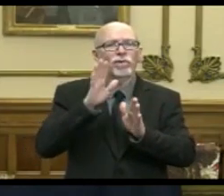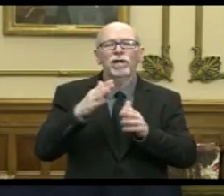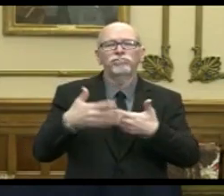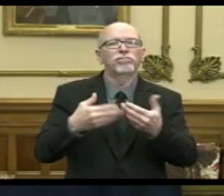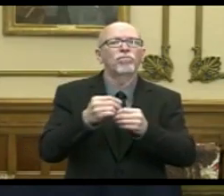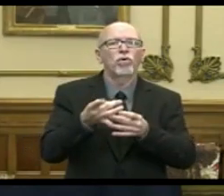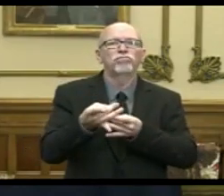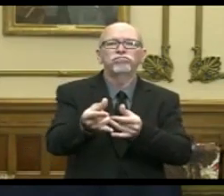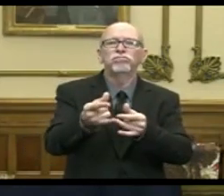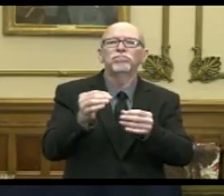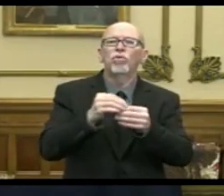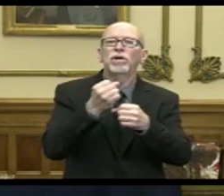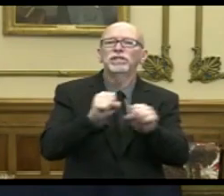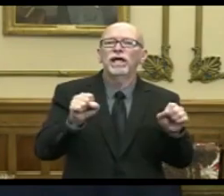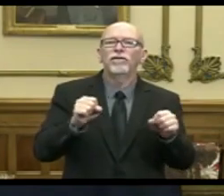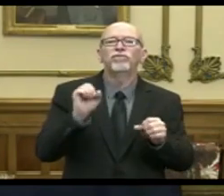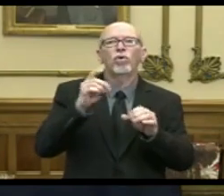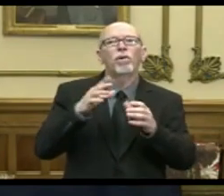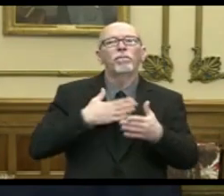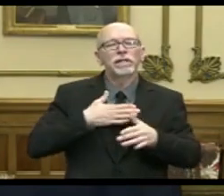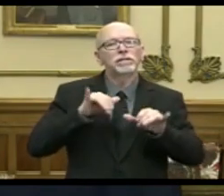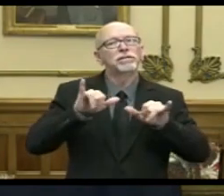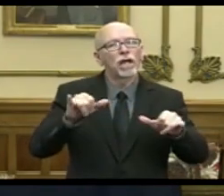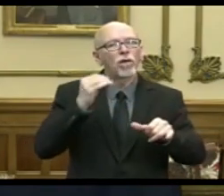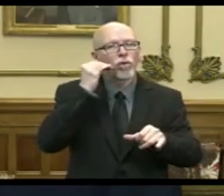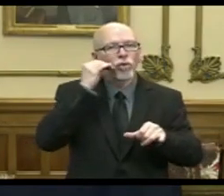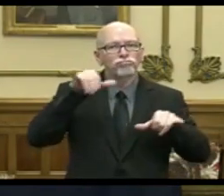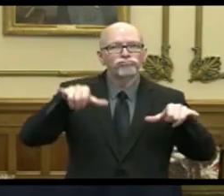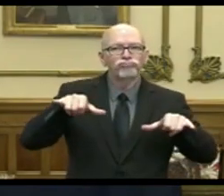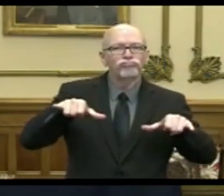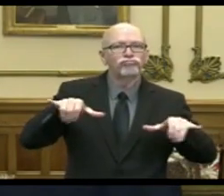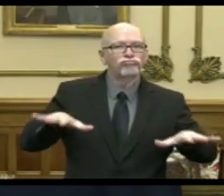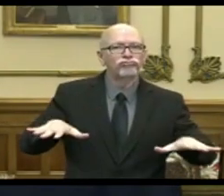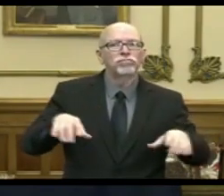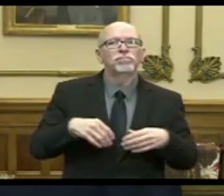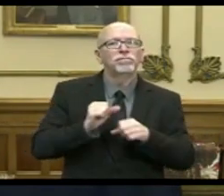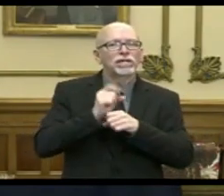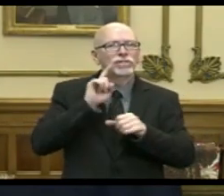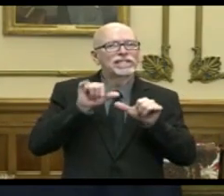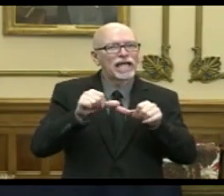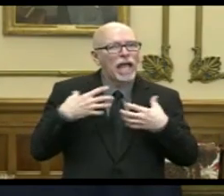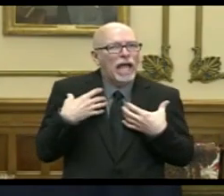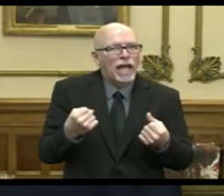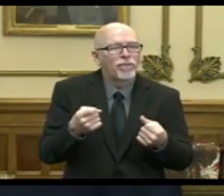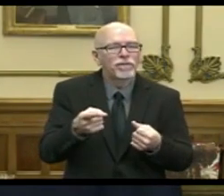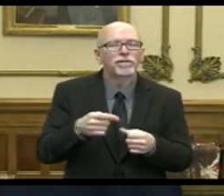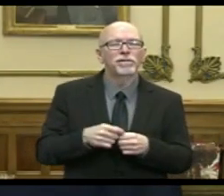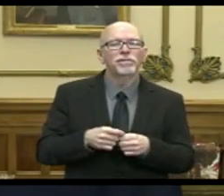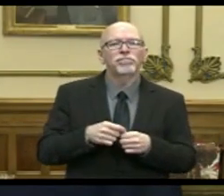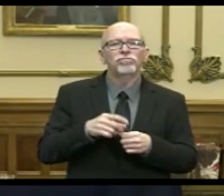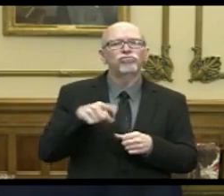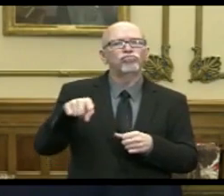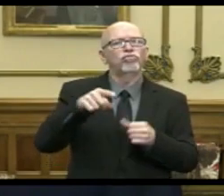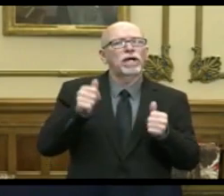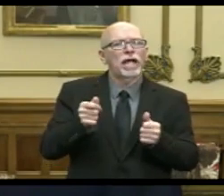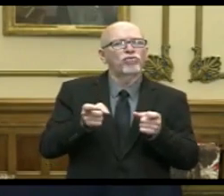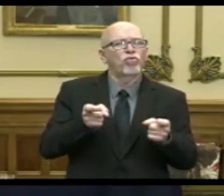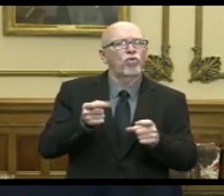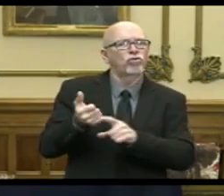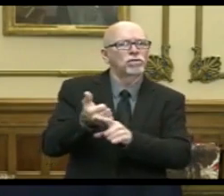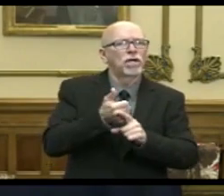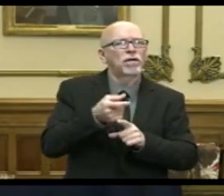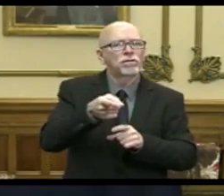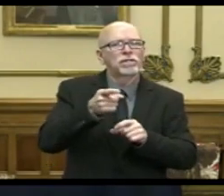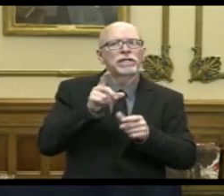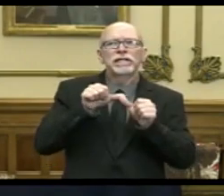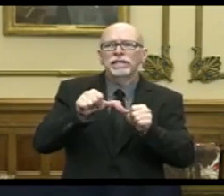safely. And so that means you've stayed home and then hunkered down. And that means you've stayed healthy to the extent that you have control over. That means you've stayed